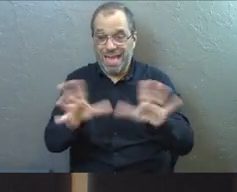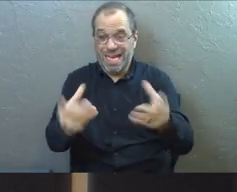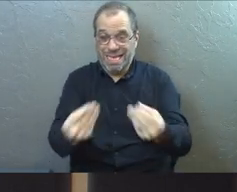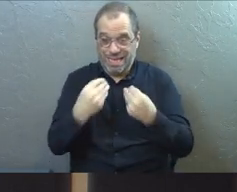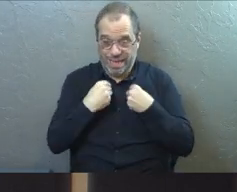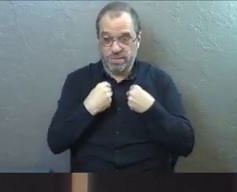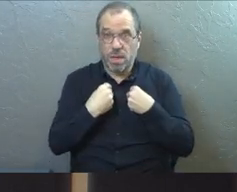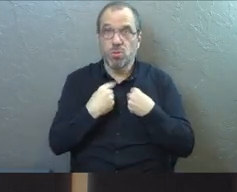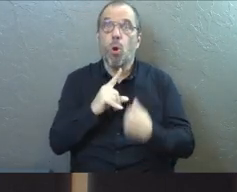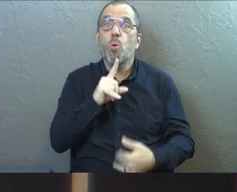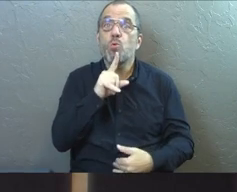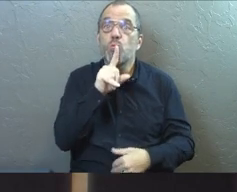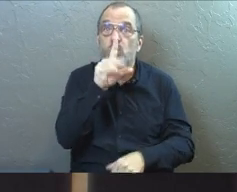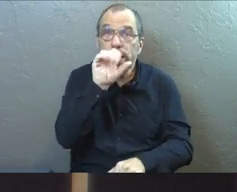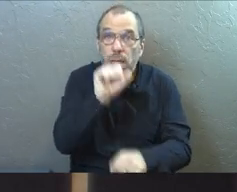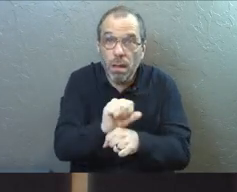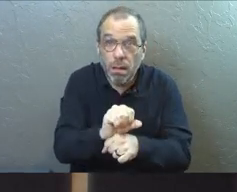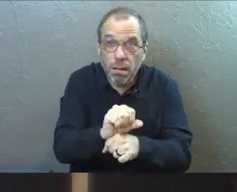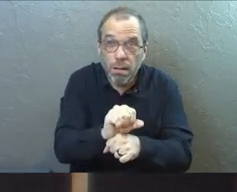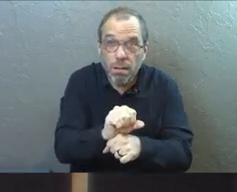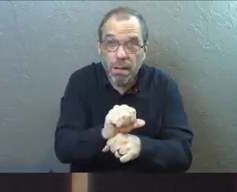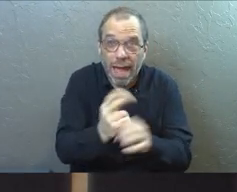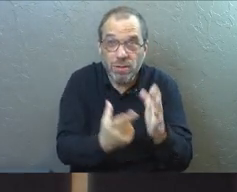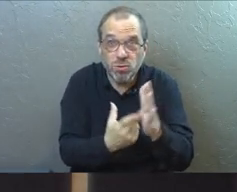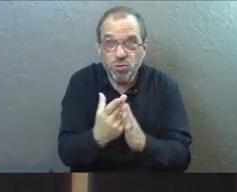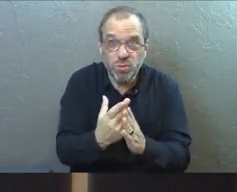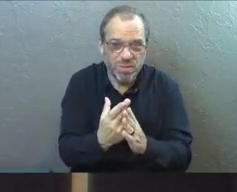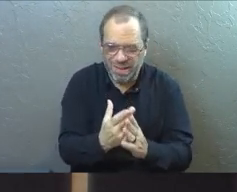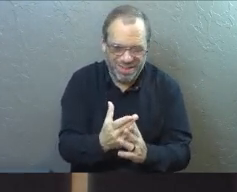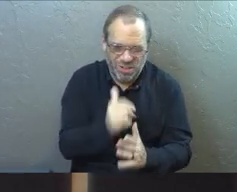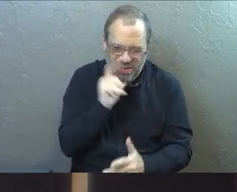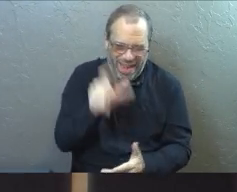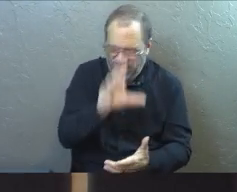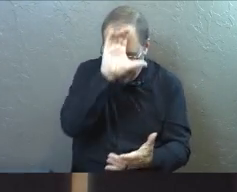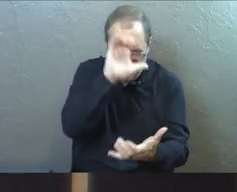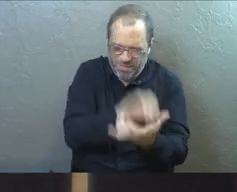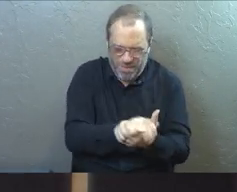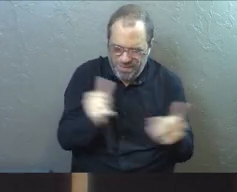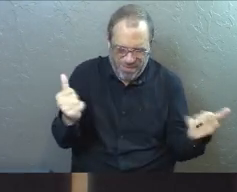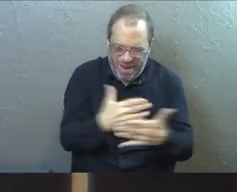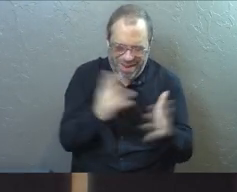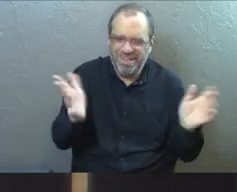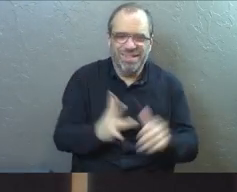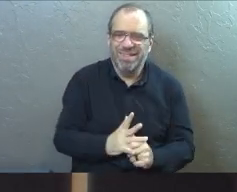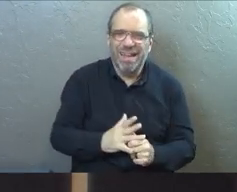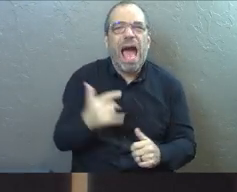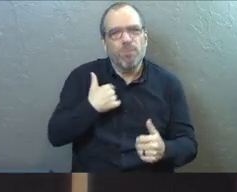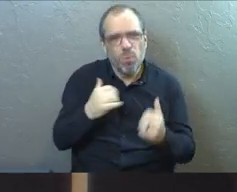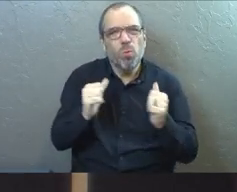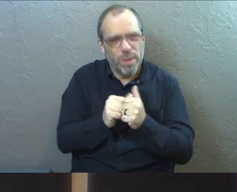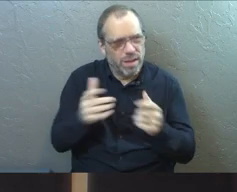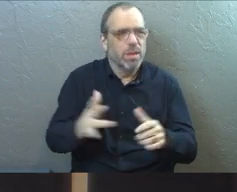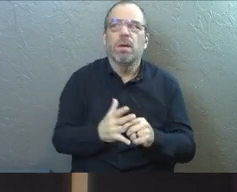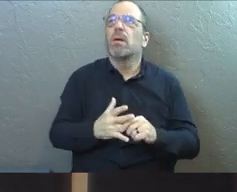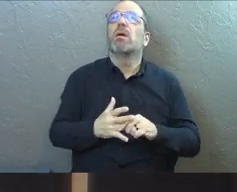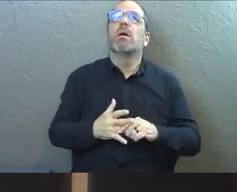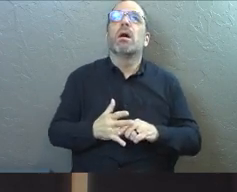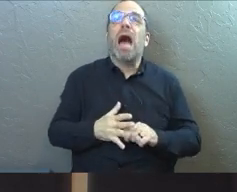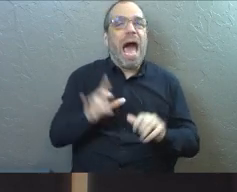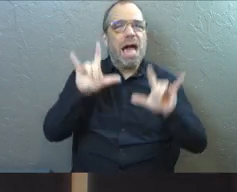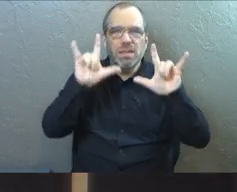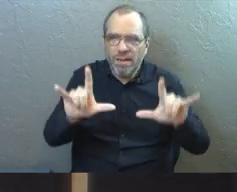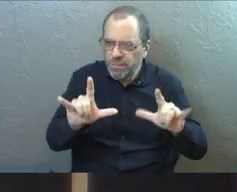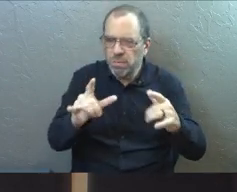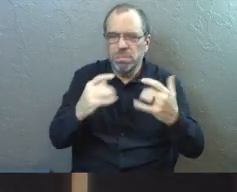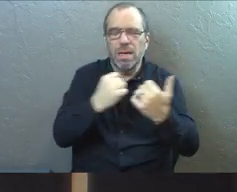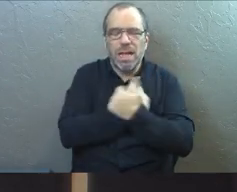in our life is what's real and what's true. You don't have to be afraid because I'm with you. You don't have to be afraid because I